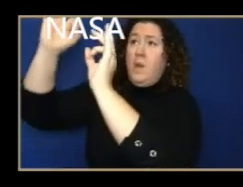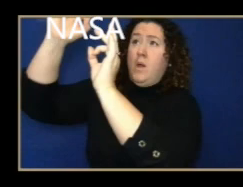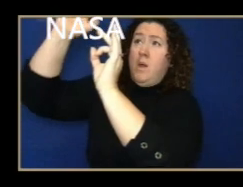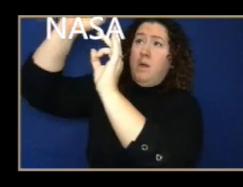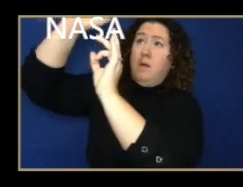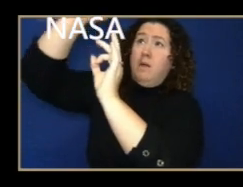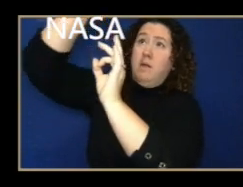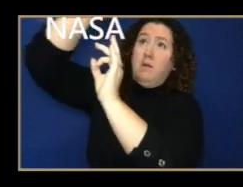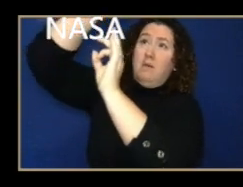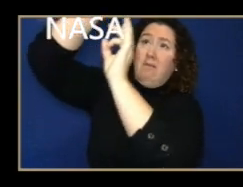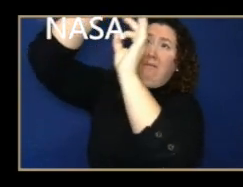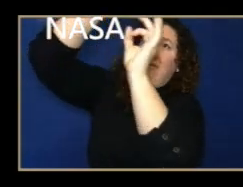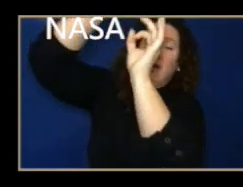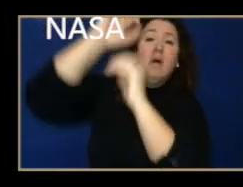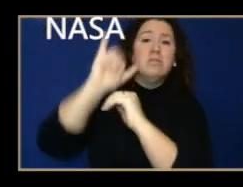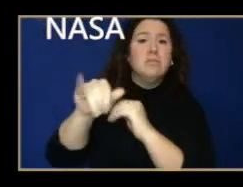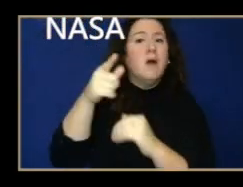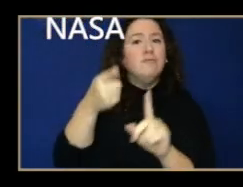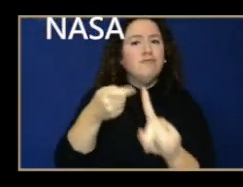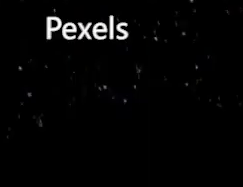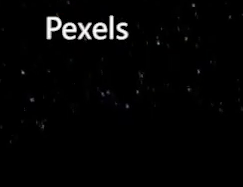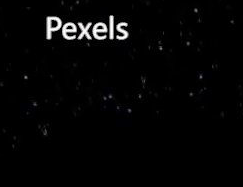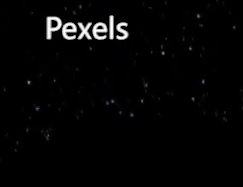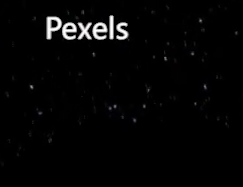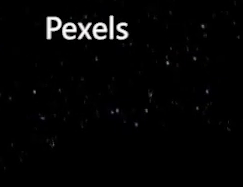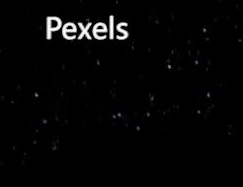up almost in exactly the same place in the sky.